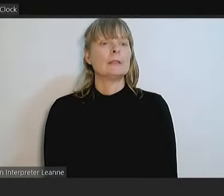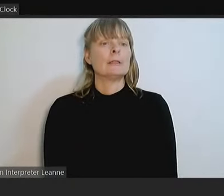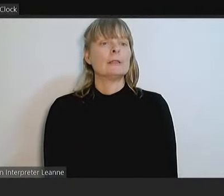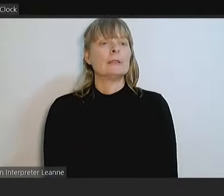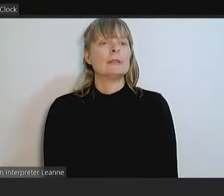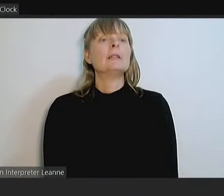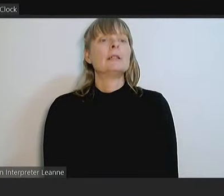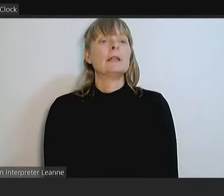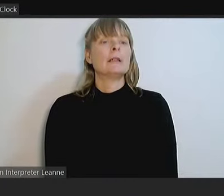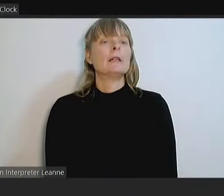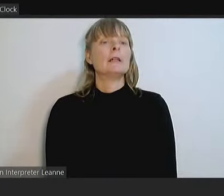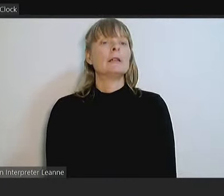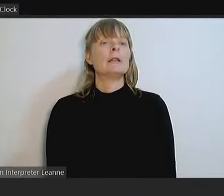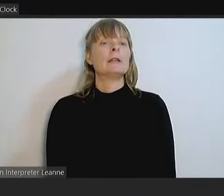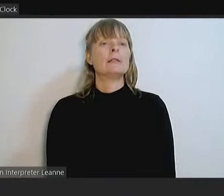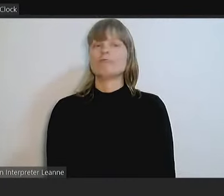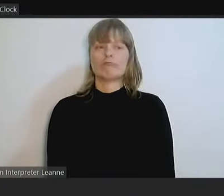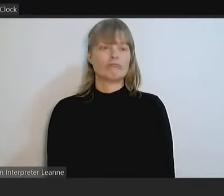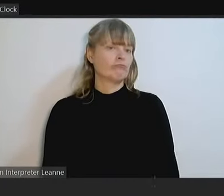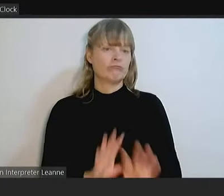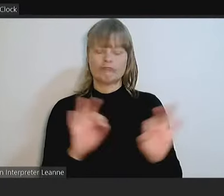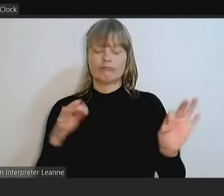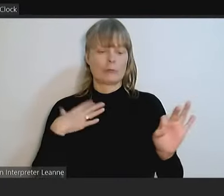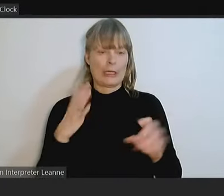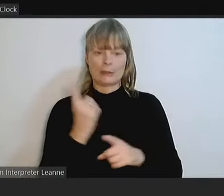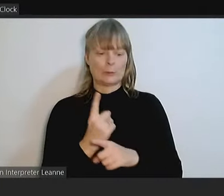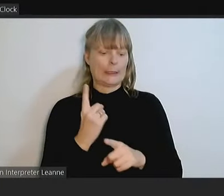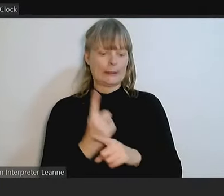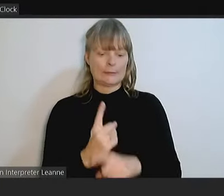speak there. No problem. Councillor Lawrence.